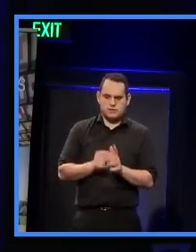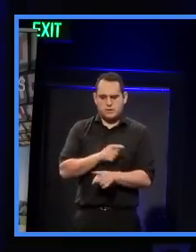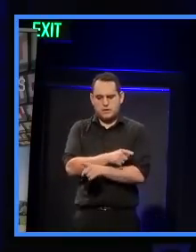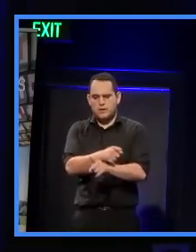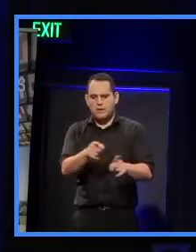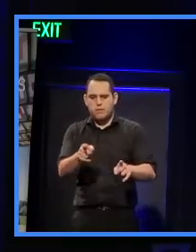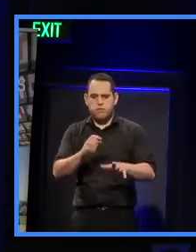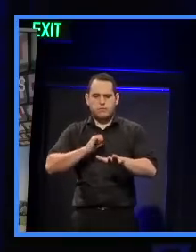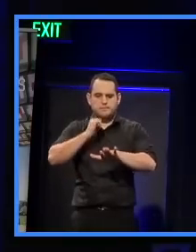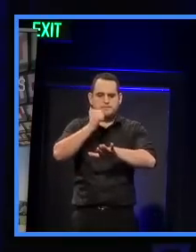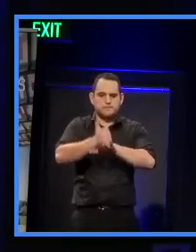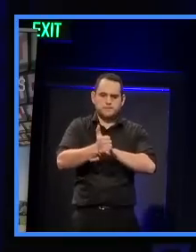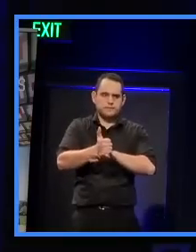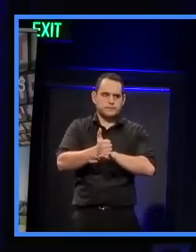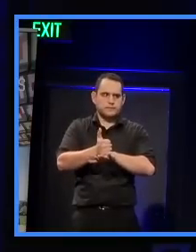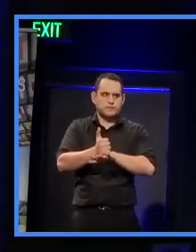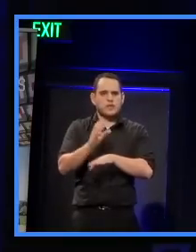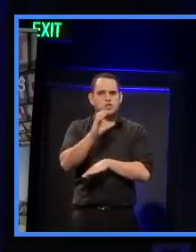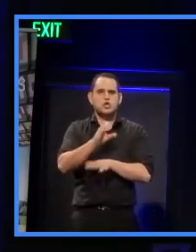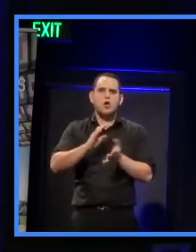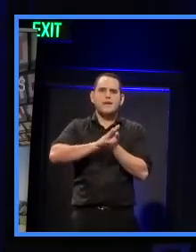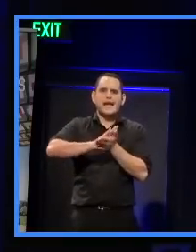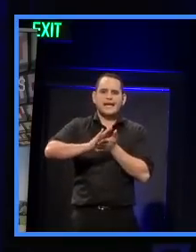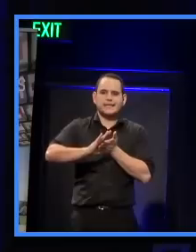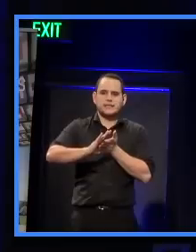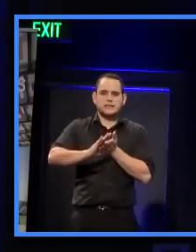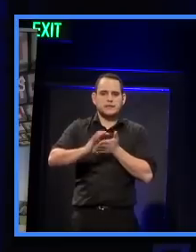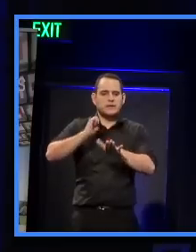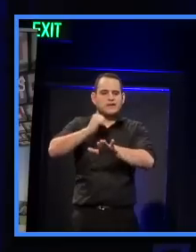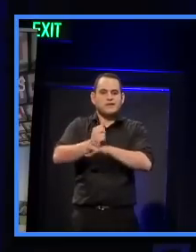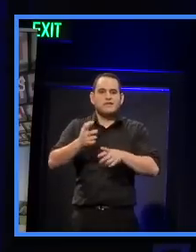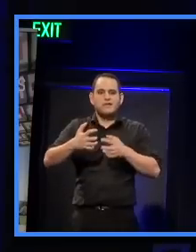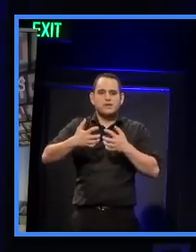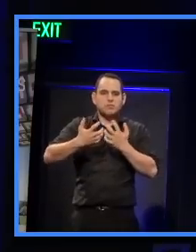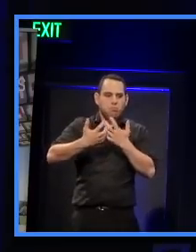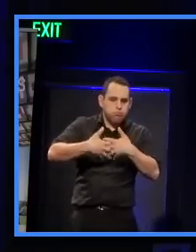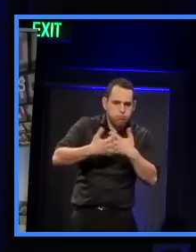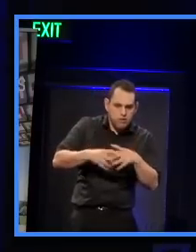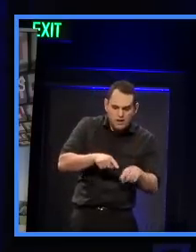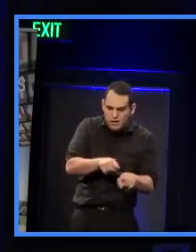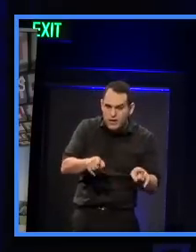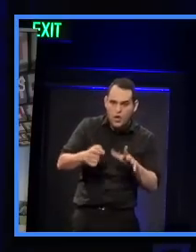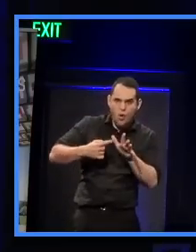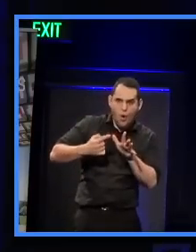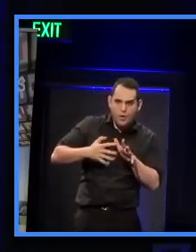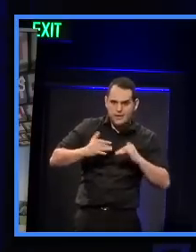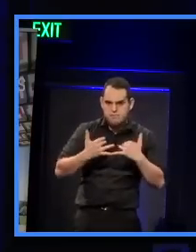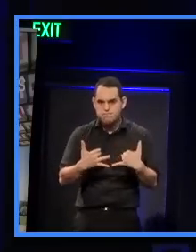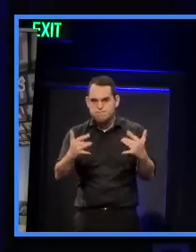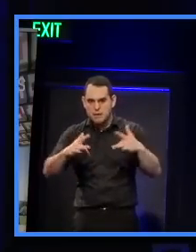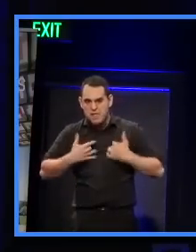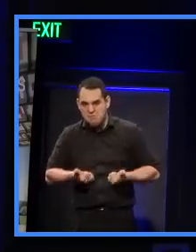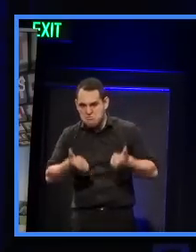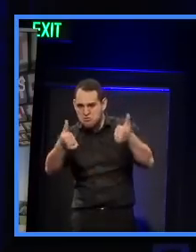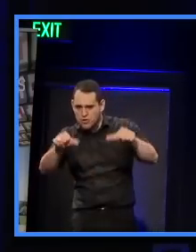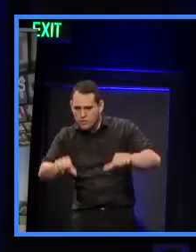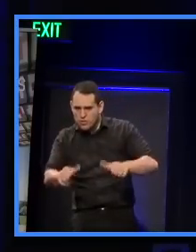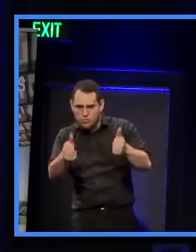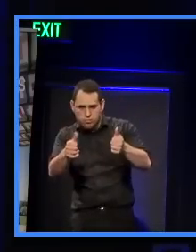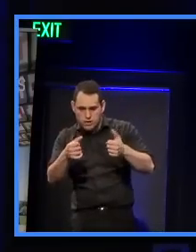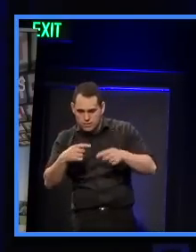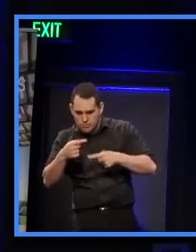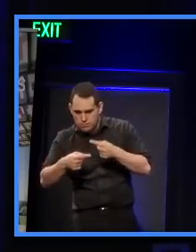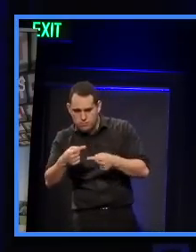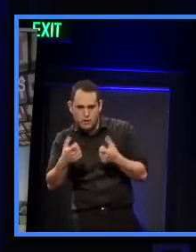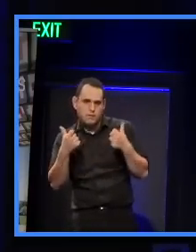Gell's team in Copenhagen have developed up a tool to assess the quality of public life in Auckland. And with that, it starts to give